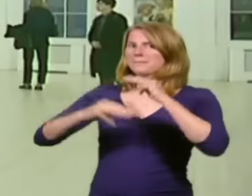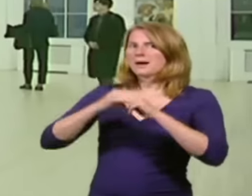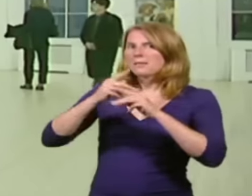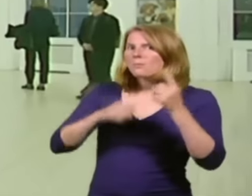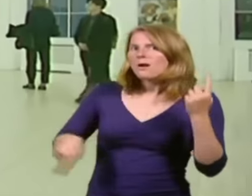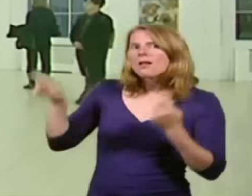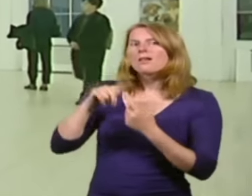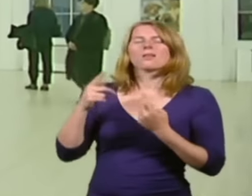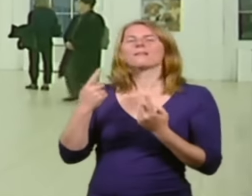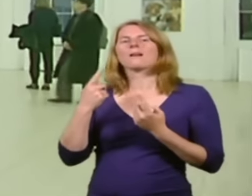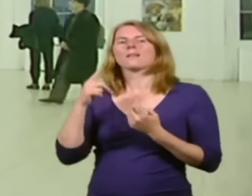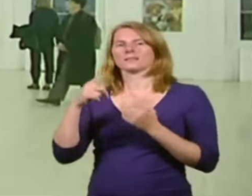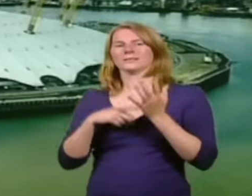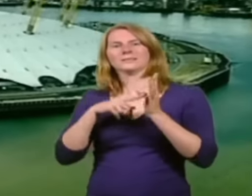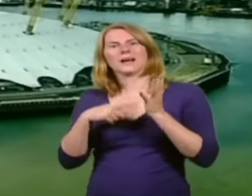Gallery,